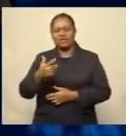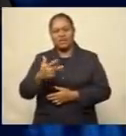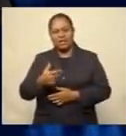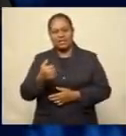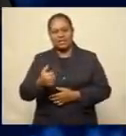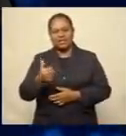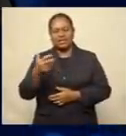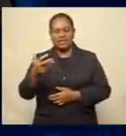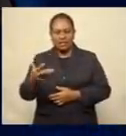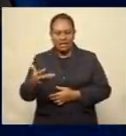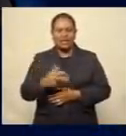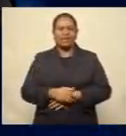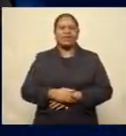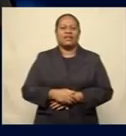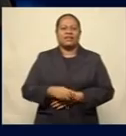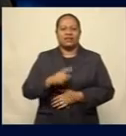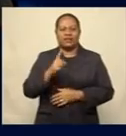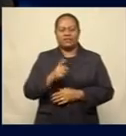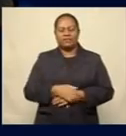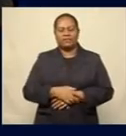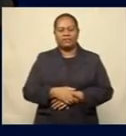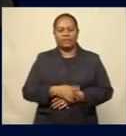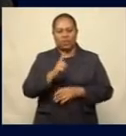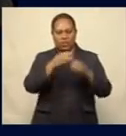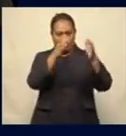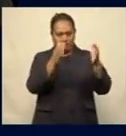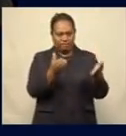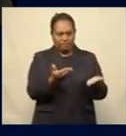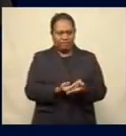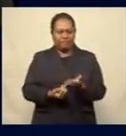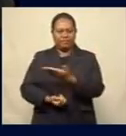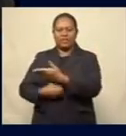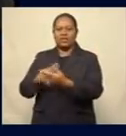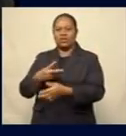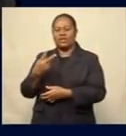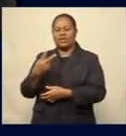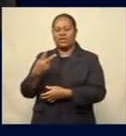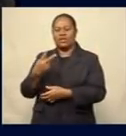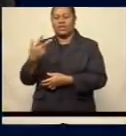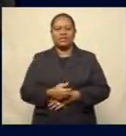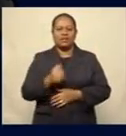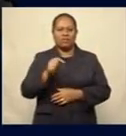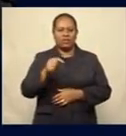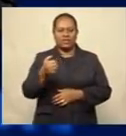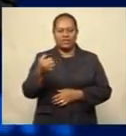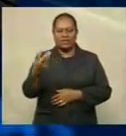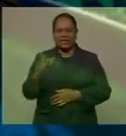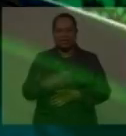,869 per ounce. And silver finished at $28.23 per ounce.